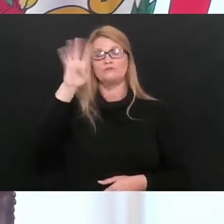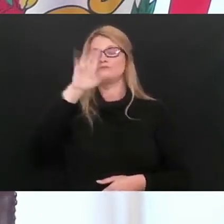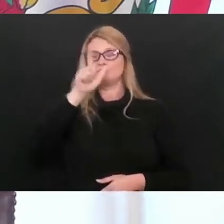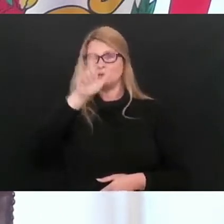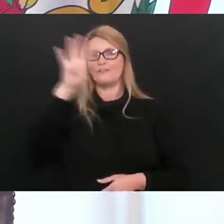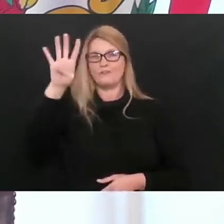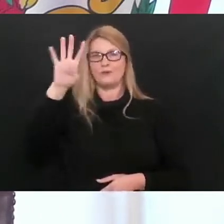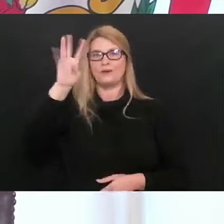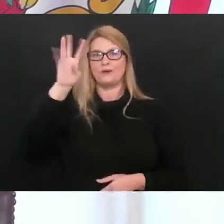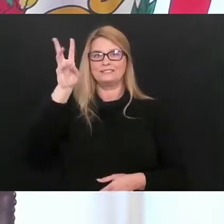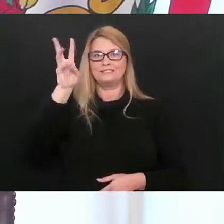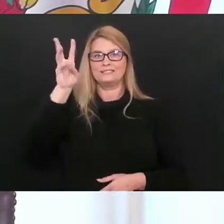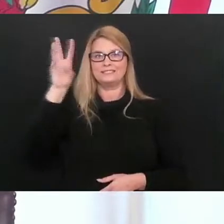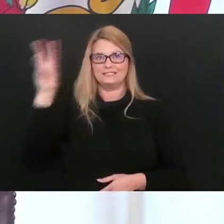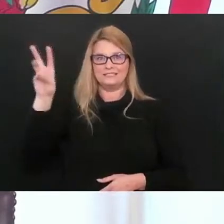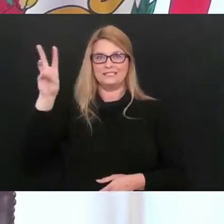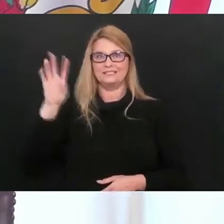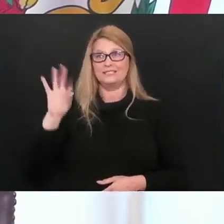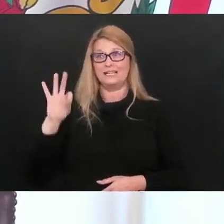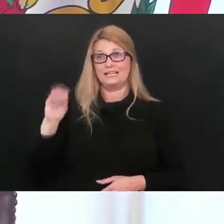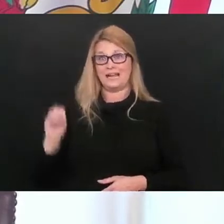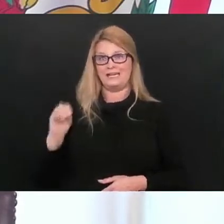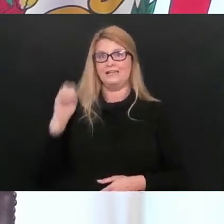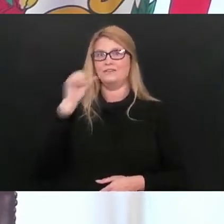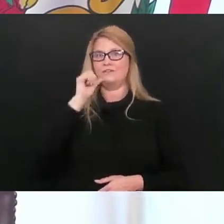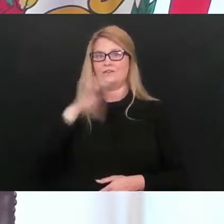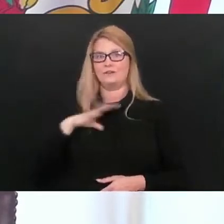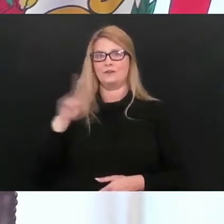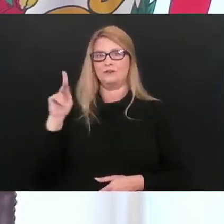death is a 90-year-old female from Kanawha County.